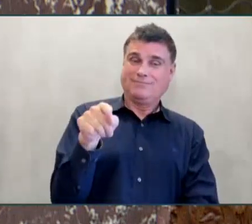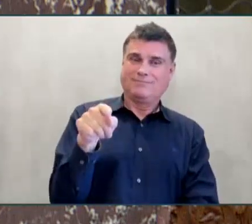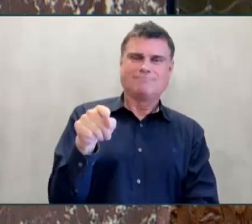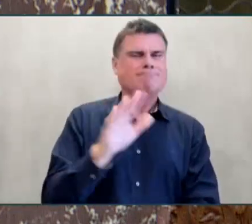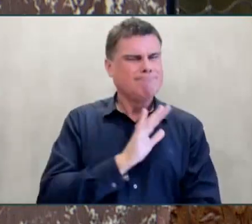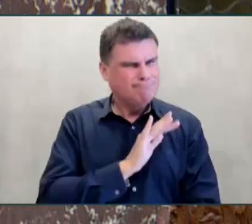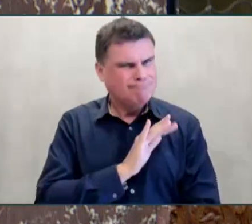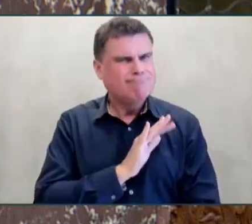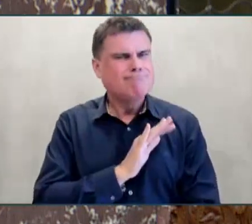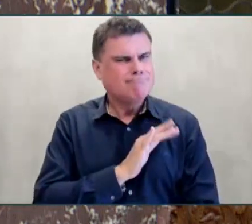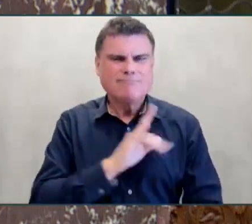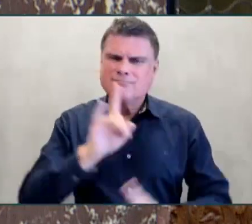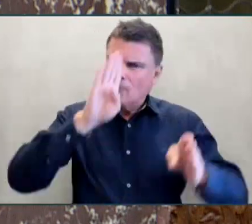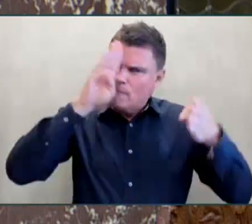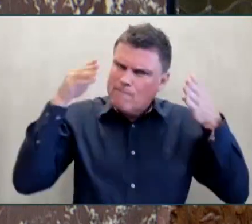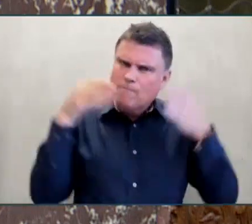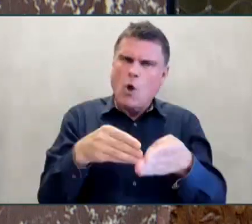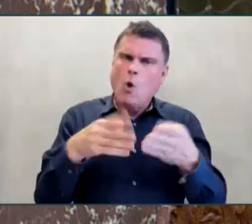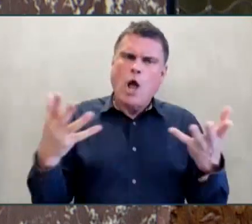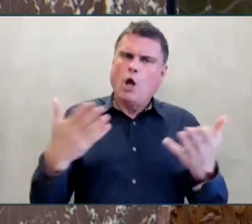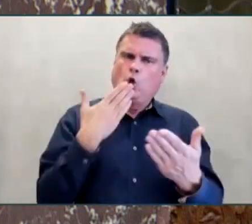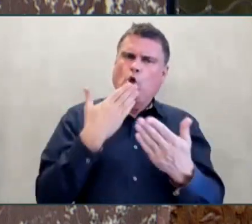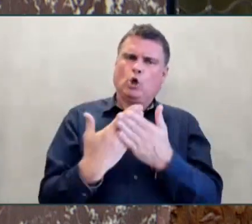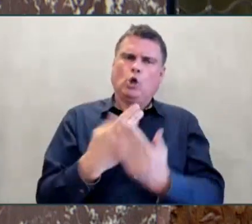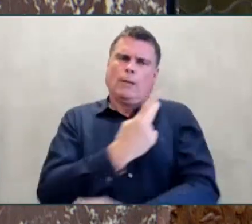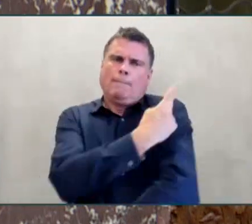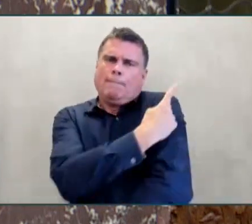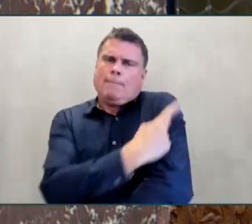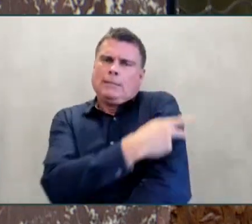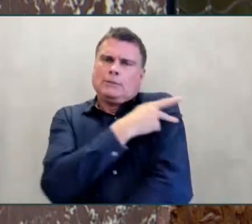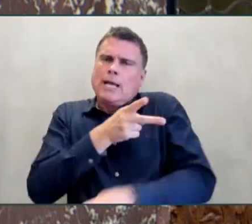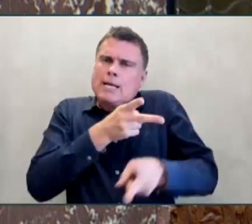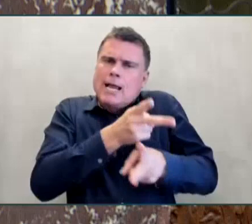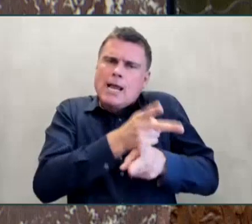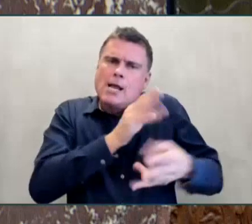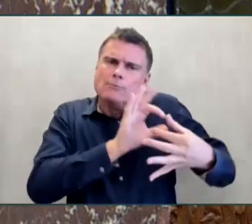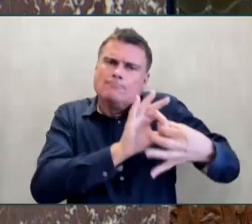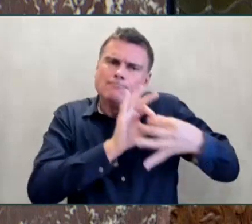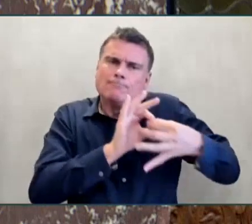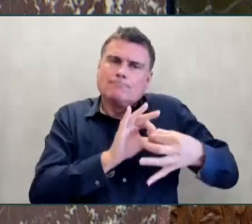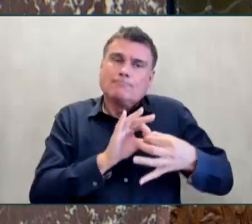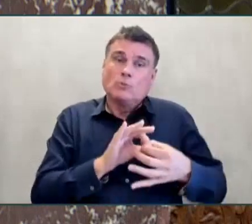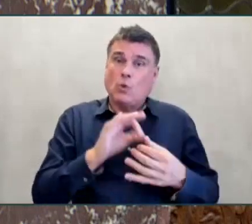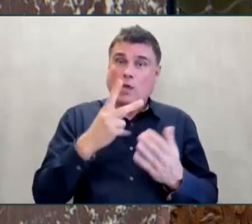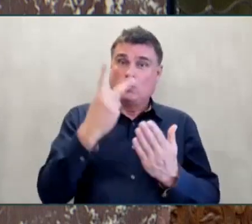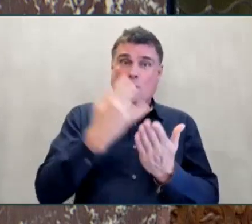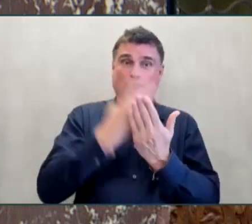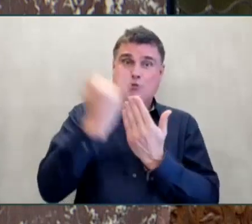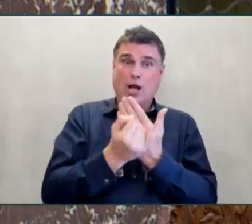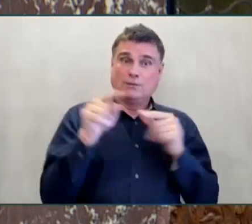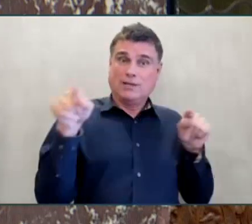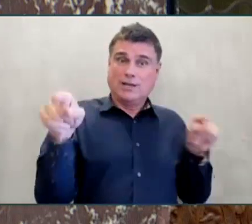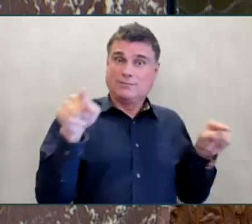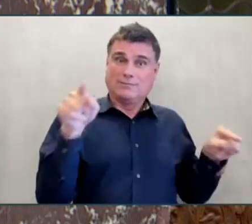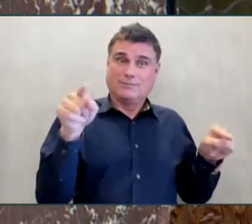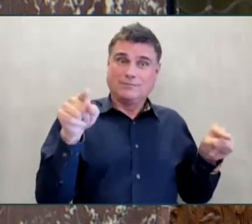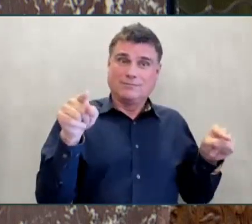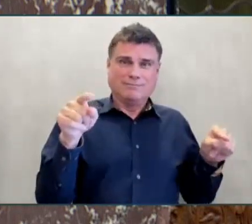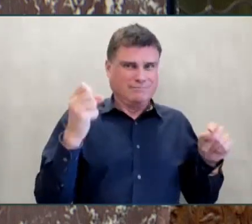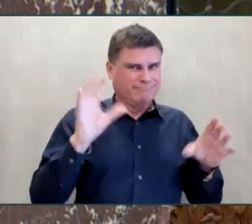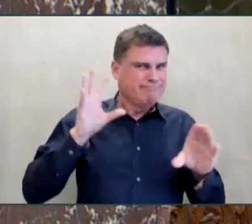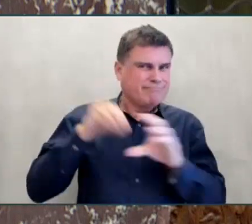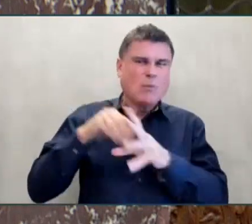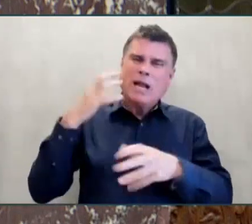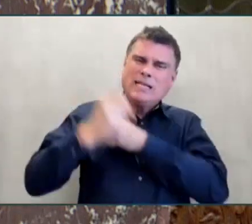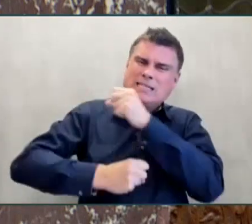These innovative initiatives take years of dedicated volunteer work and commitment and are changing the landscape of primary care in favour